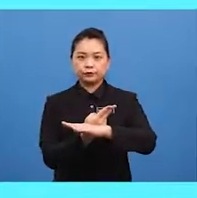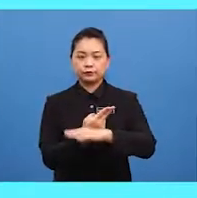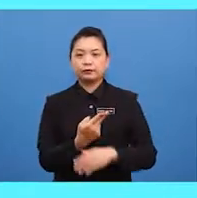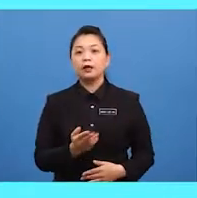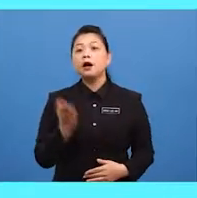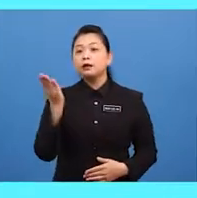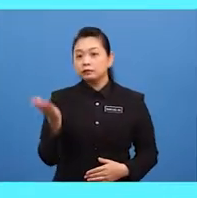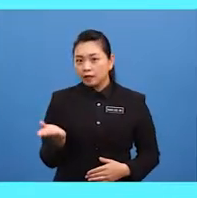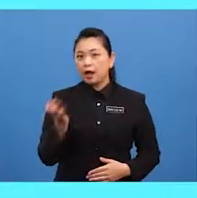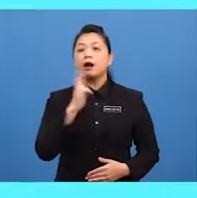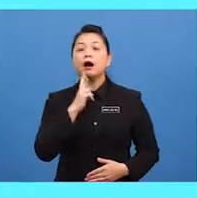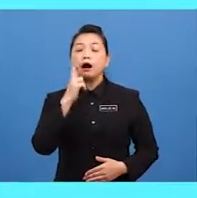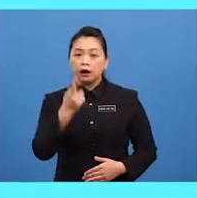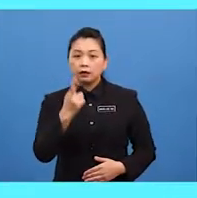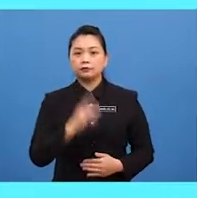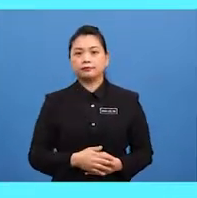There are.